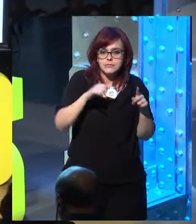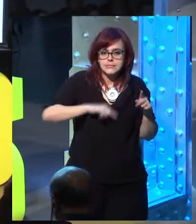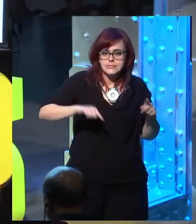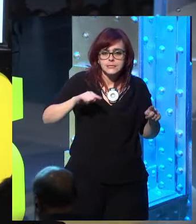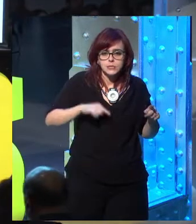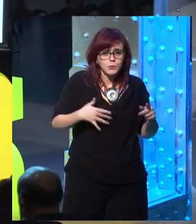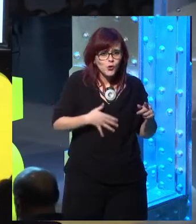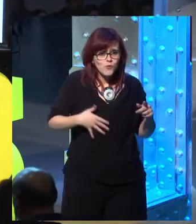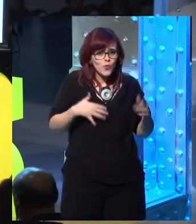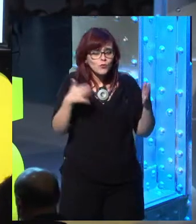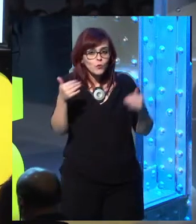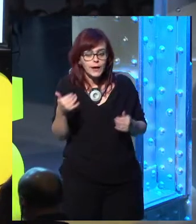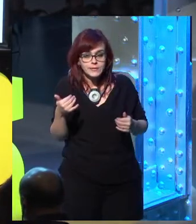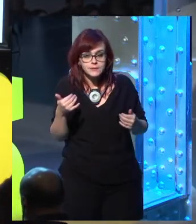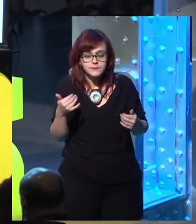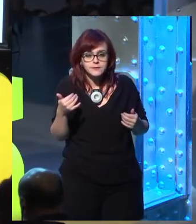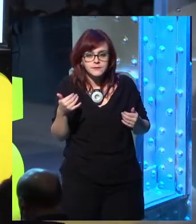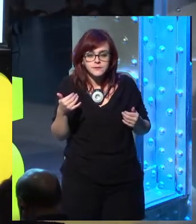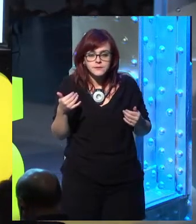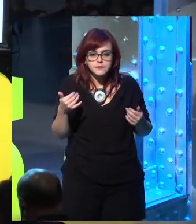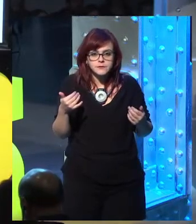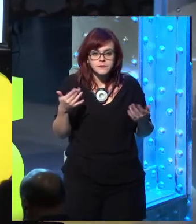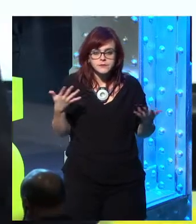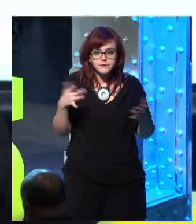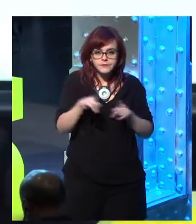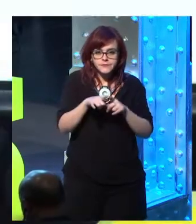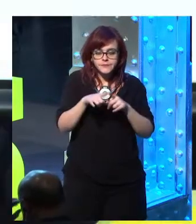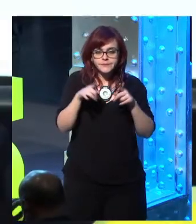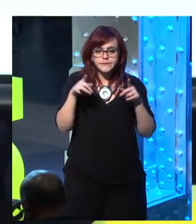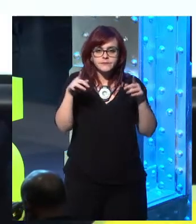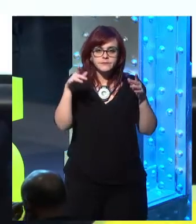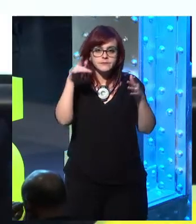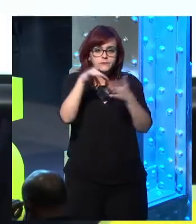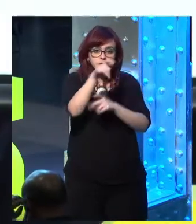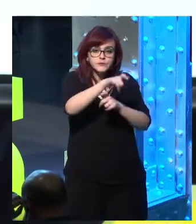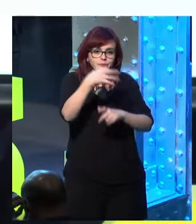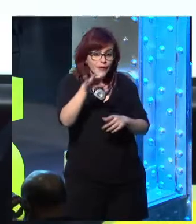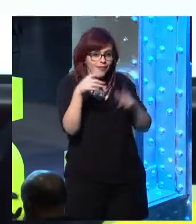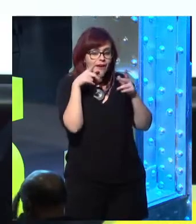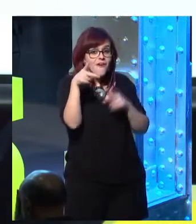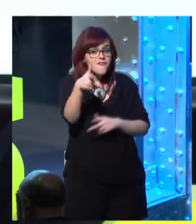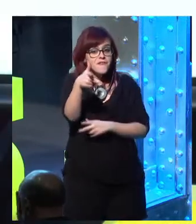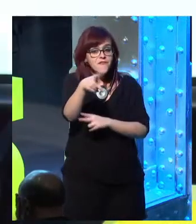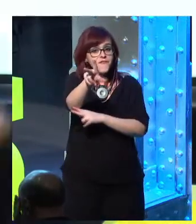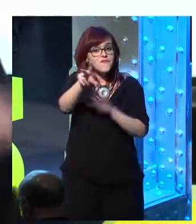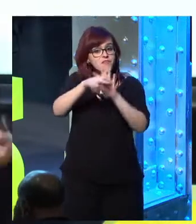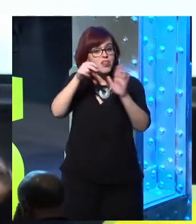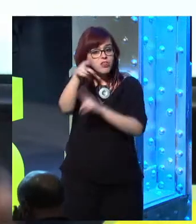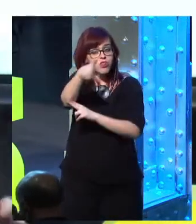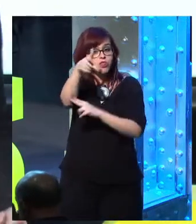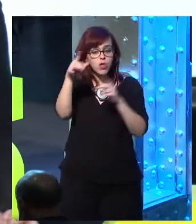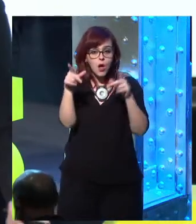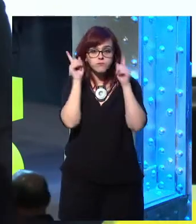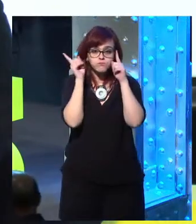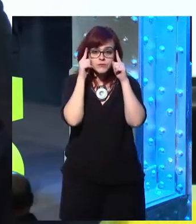life if you video recorded that long. You can't tell somebody that when they react out of fear. You can't negotiate with somebody who's in a